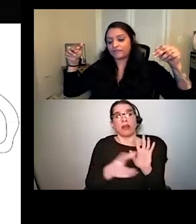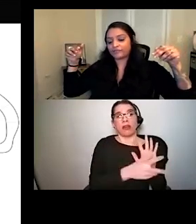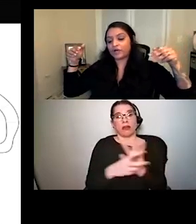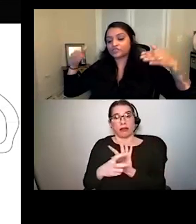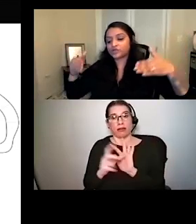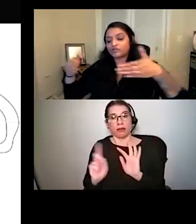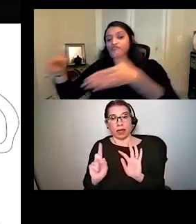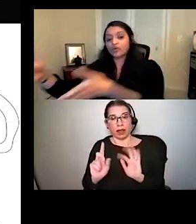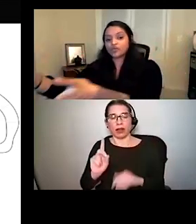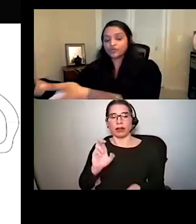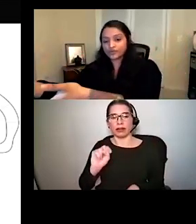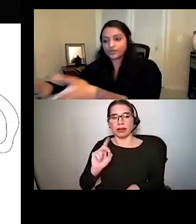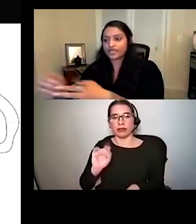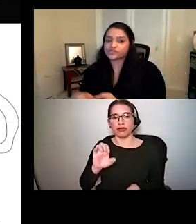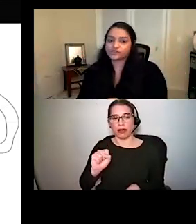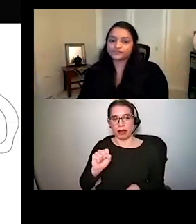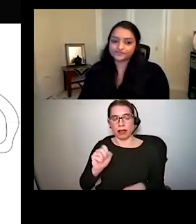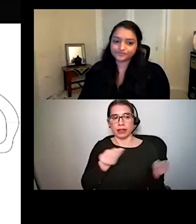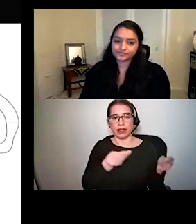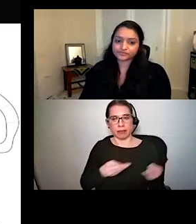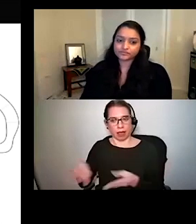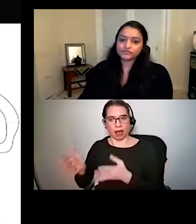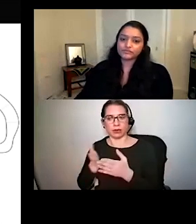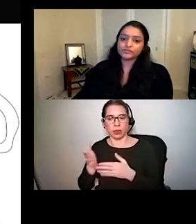passed on forward through the axon.